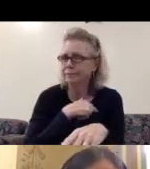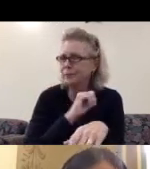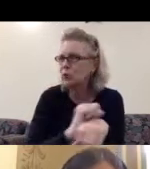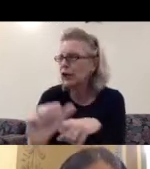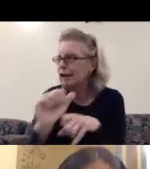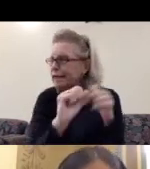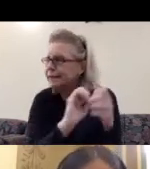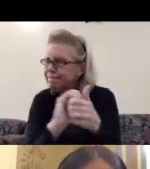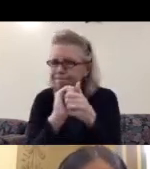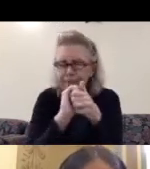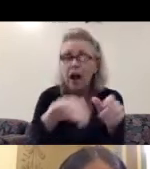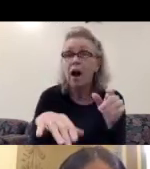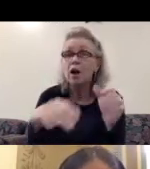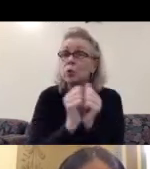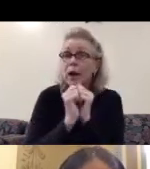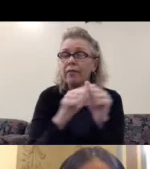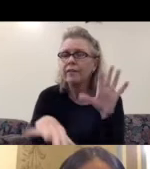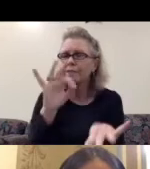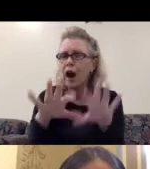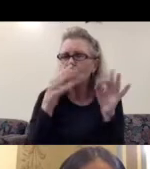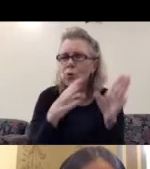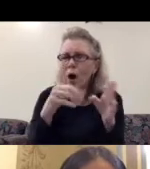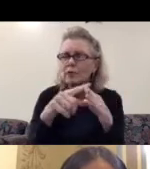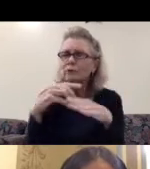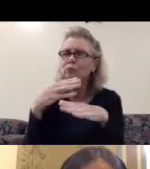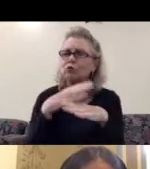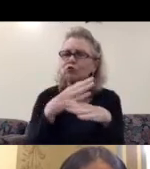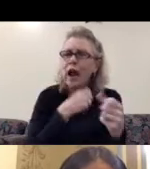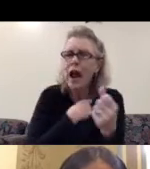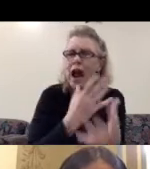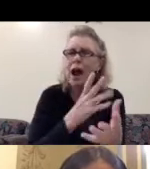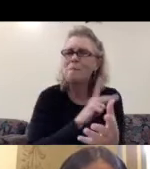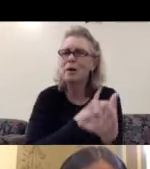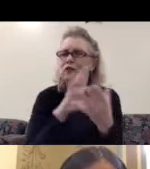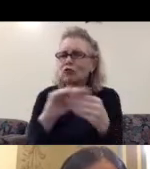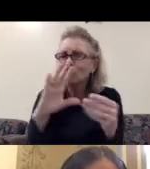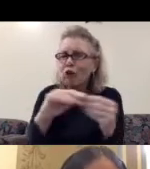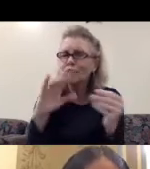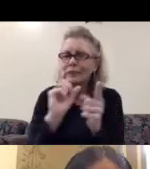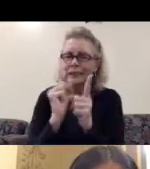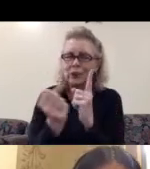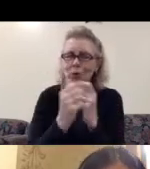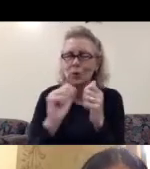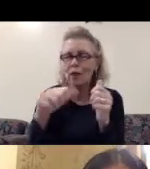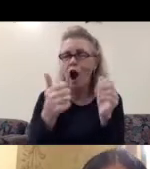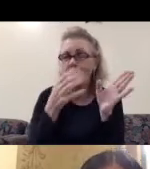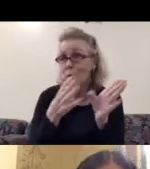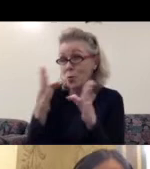together found ways to share personal story, city narrations with other means but words.